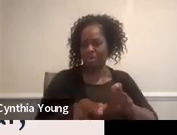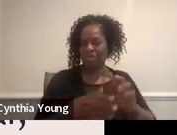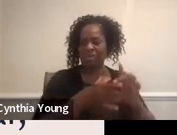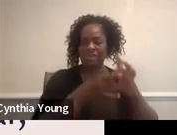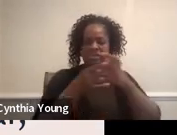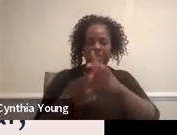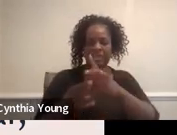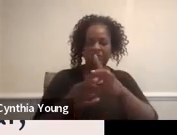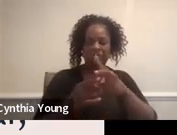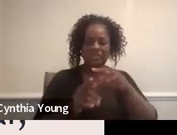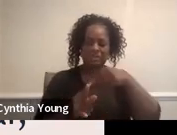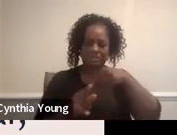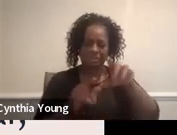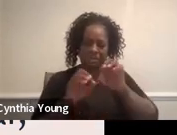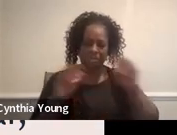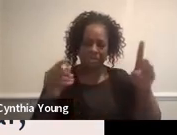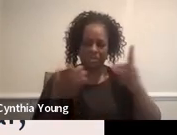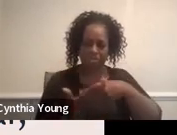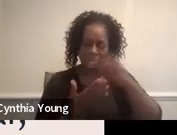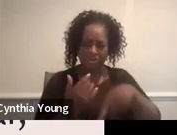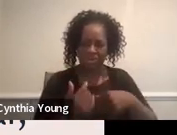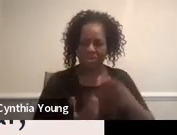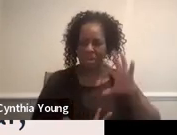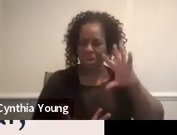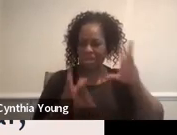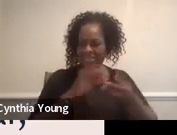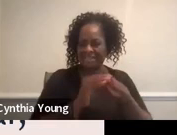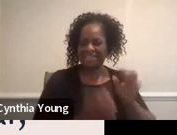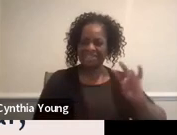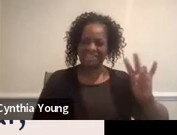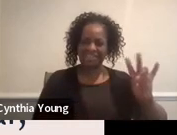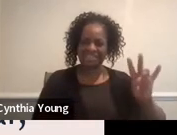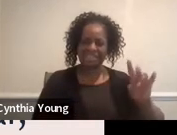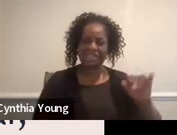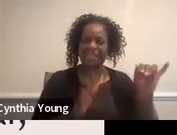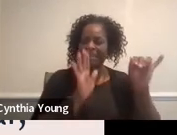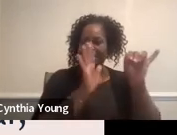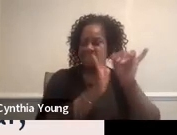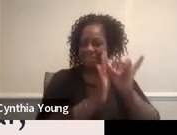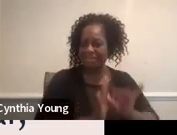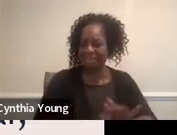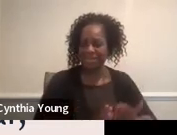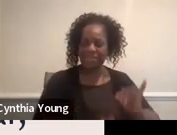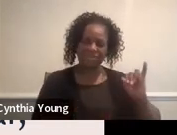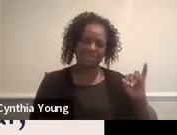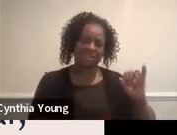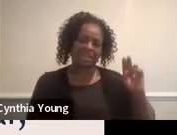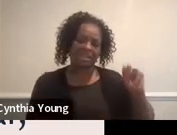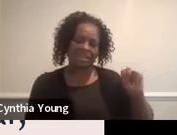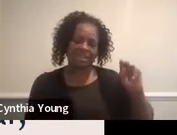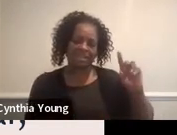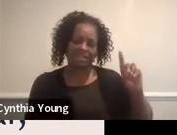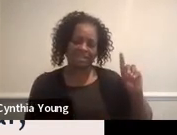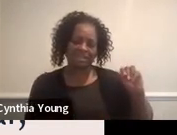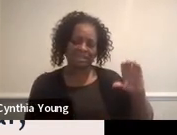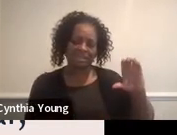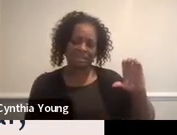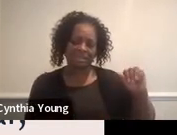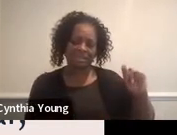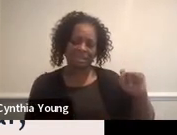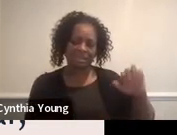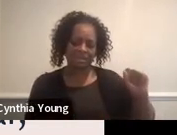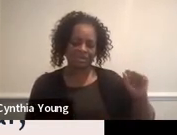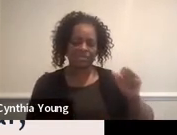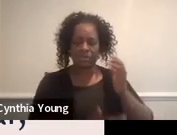And there are 17 indicators that this annual performance report reports on for Part